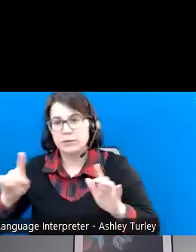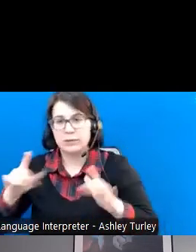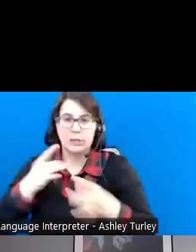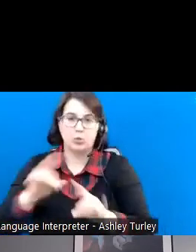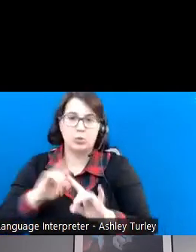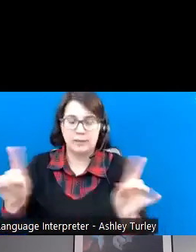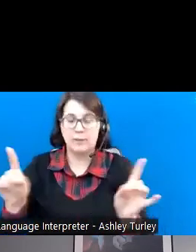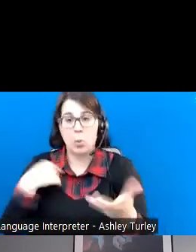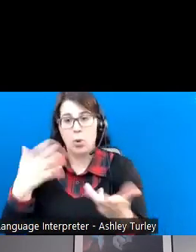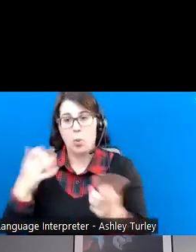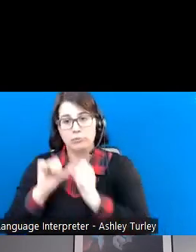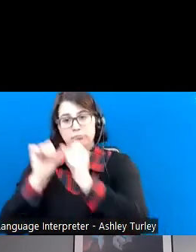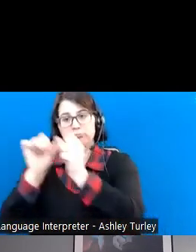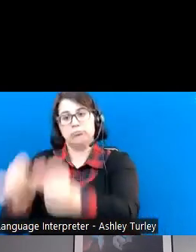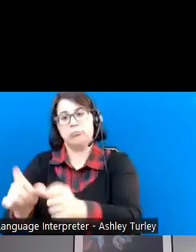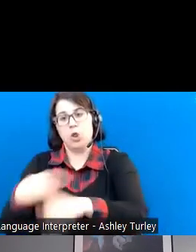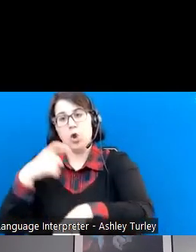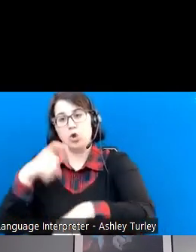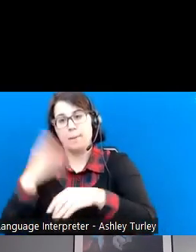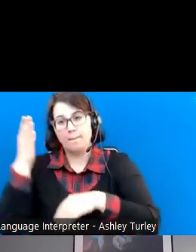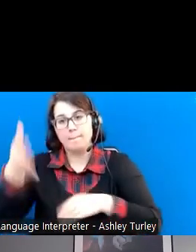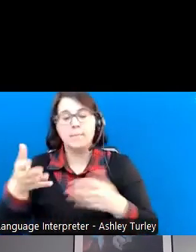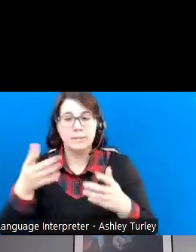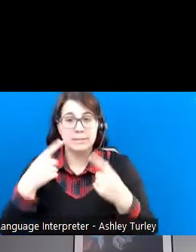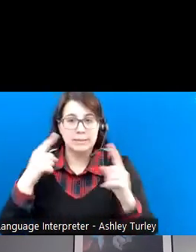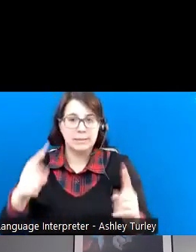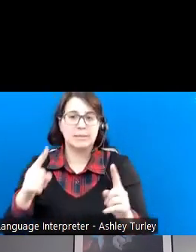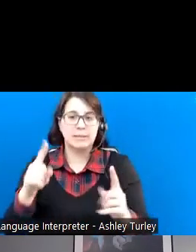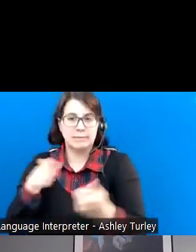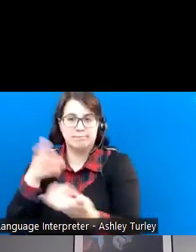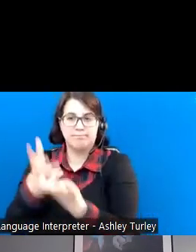success, make sure it's individualized for that person.